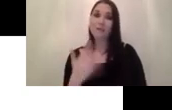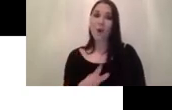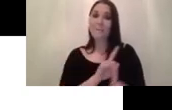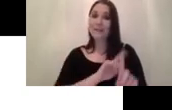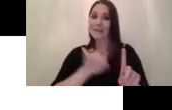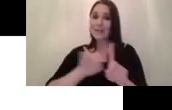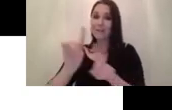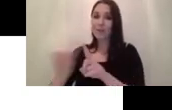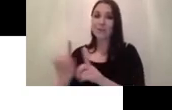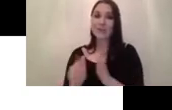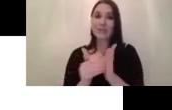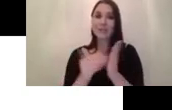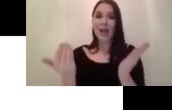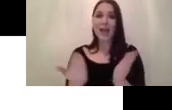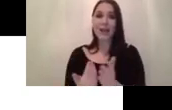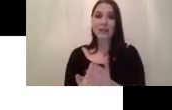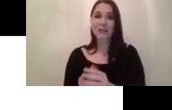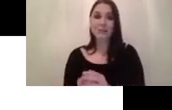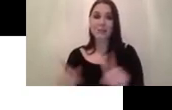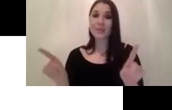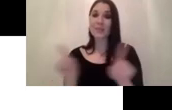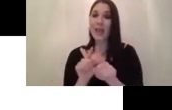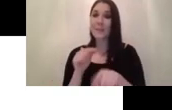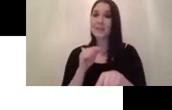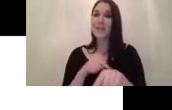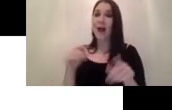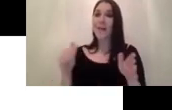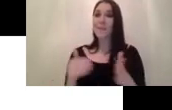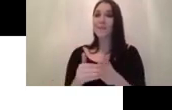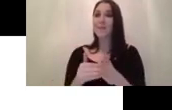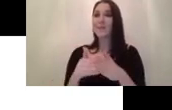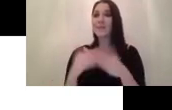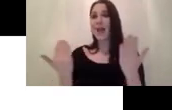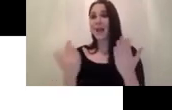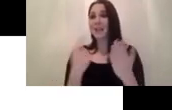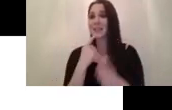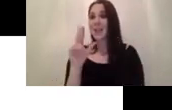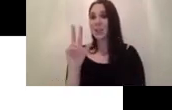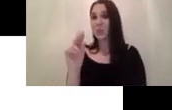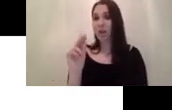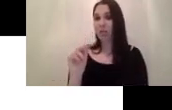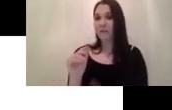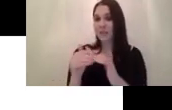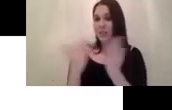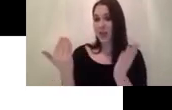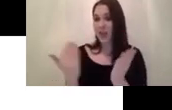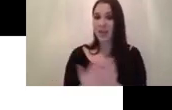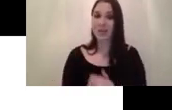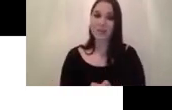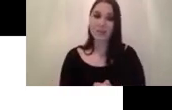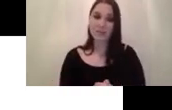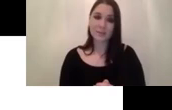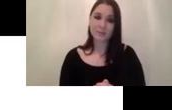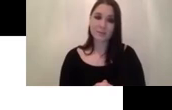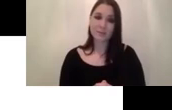days but the same time of the day say noon time and the truth of this long-term